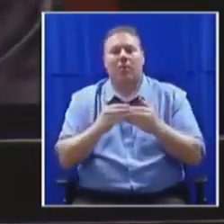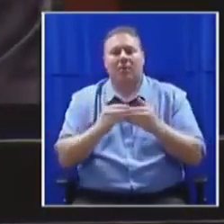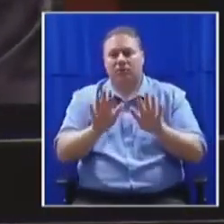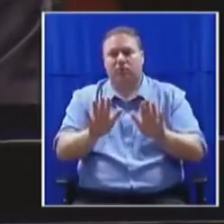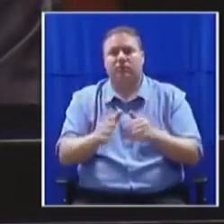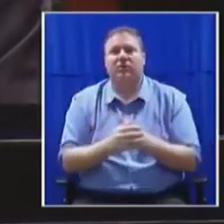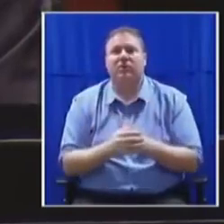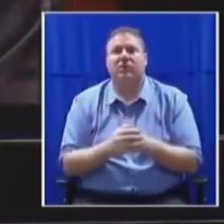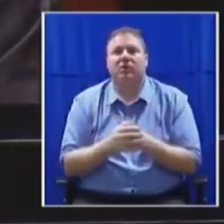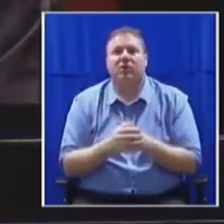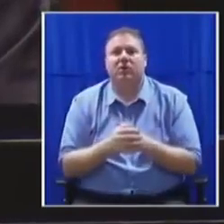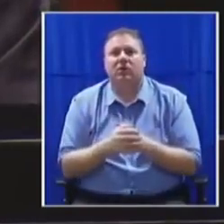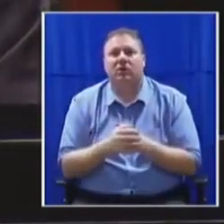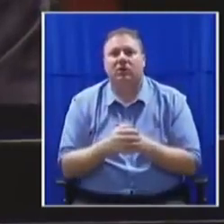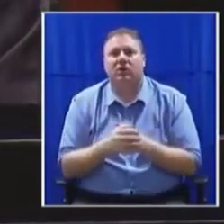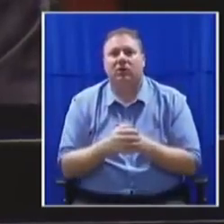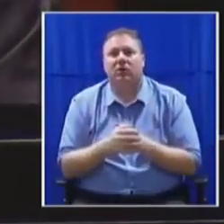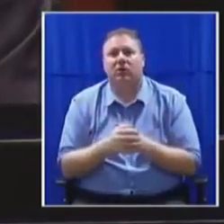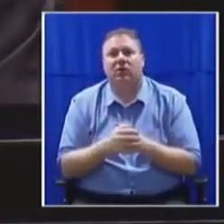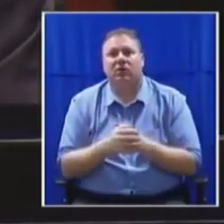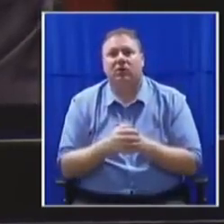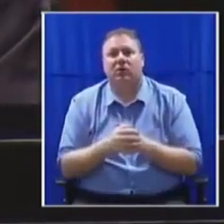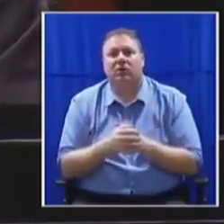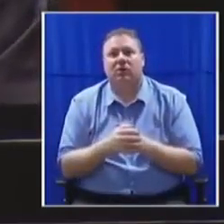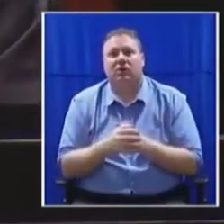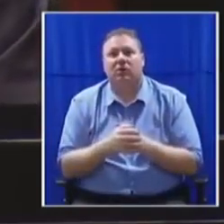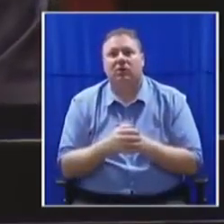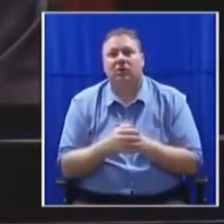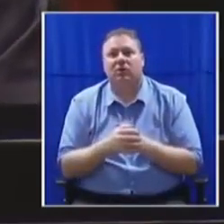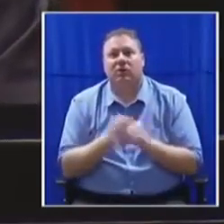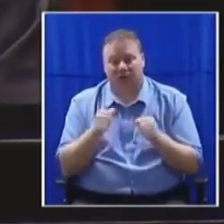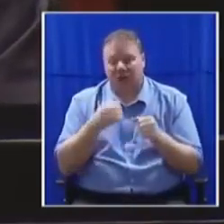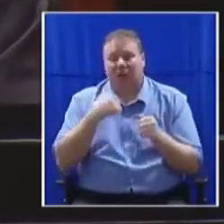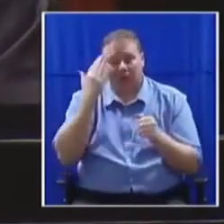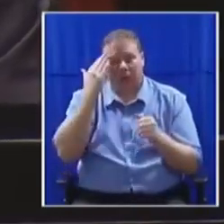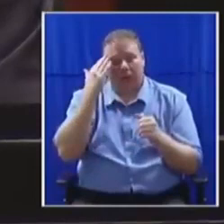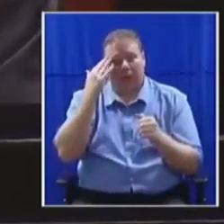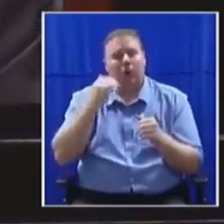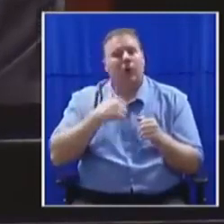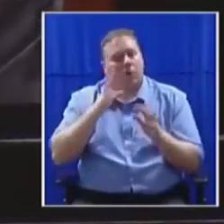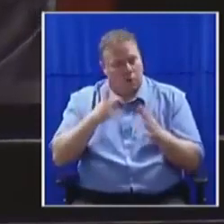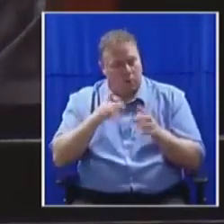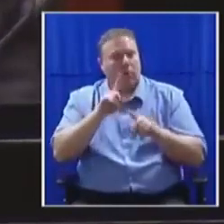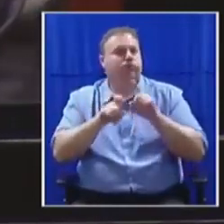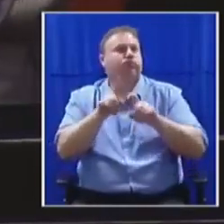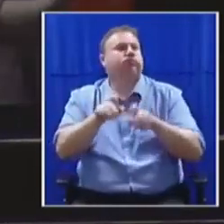i have taught taken a concern of that honorable member i'm aware that will make a follow-up on that